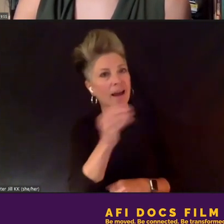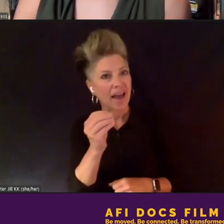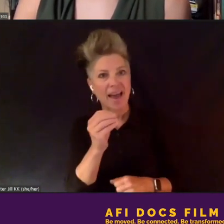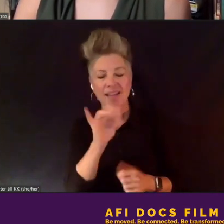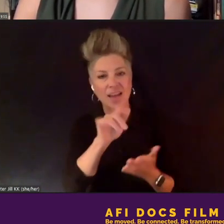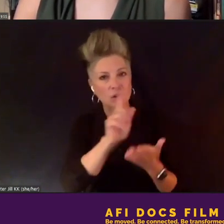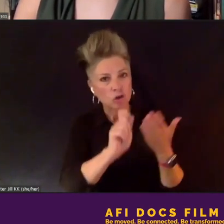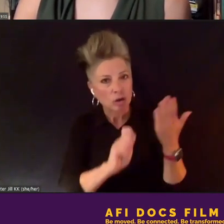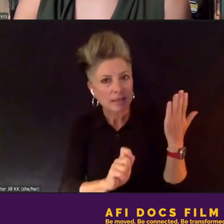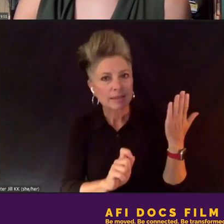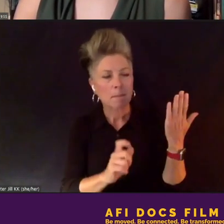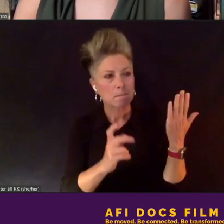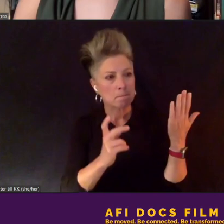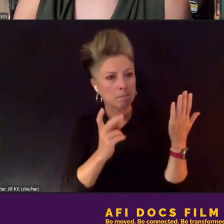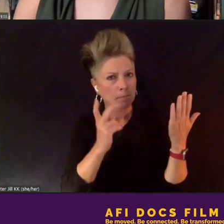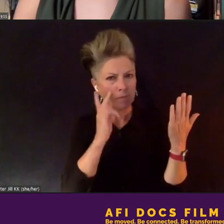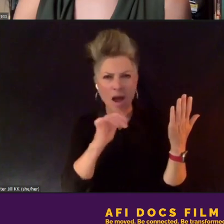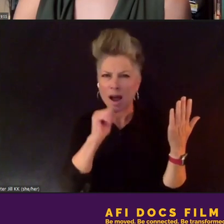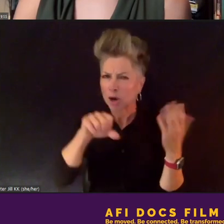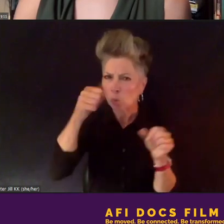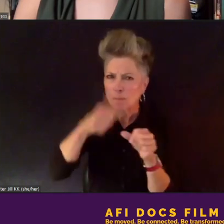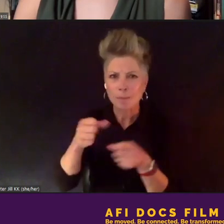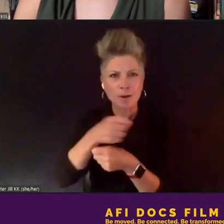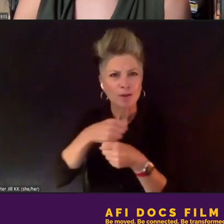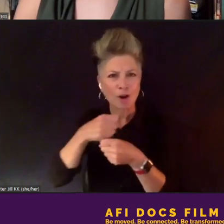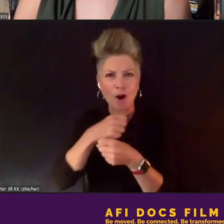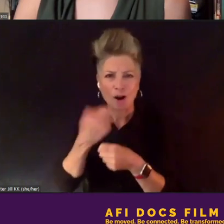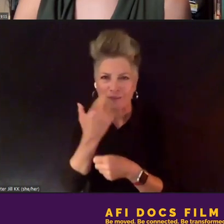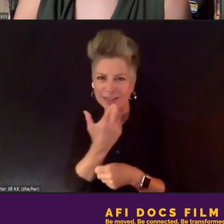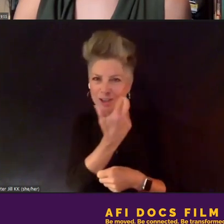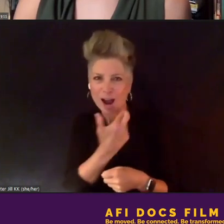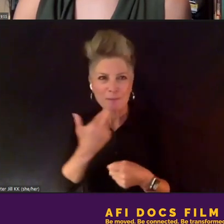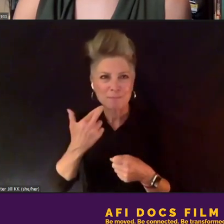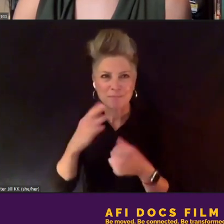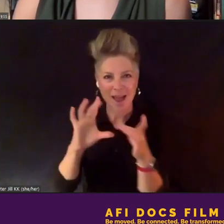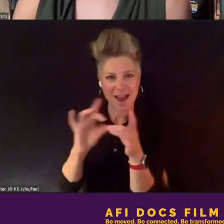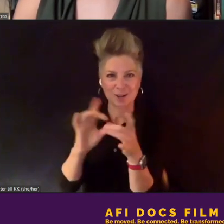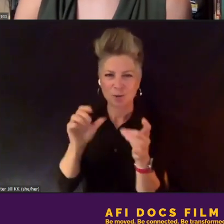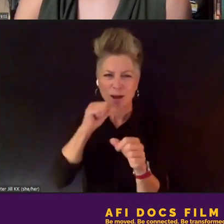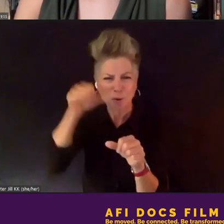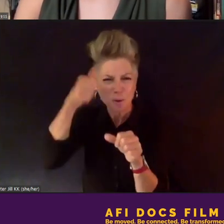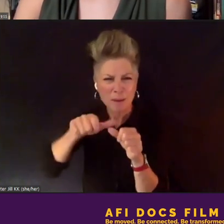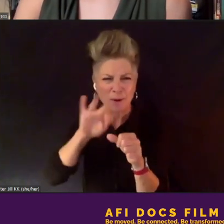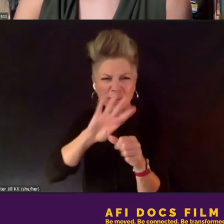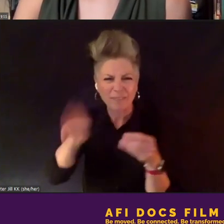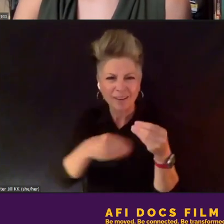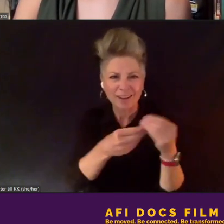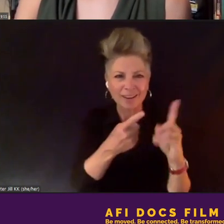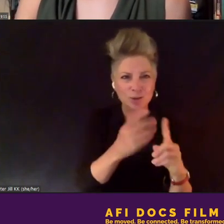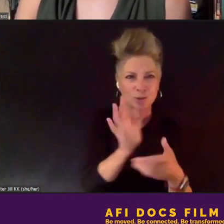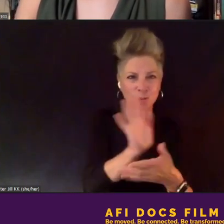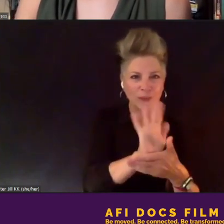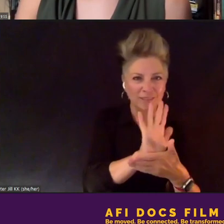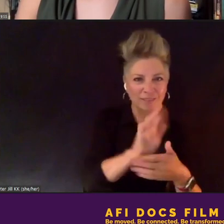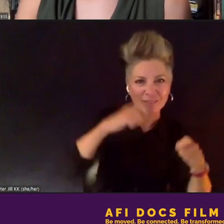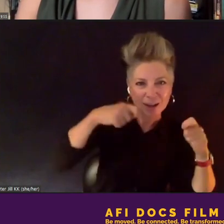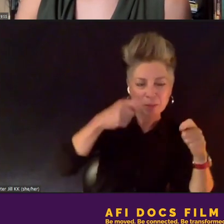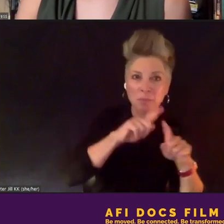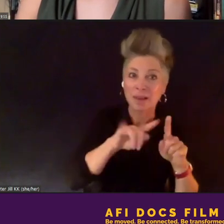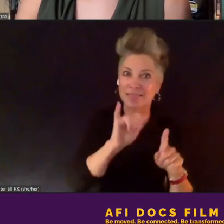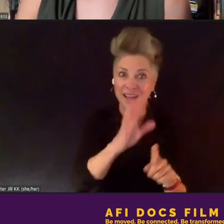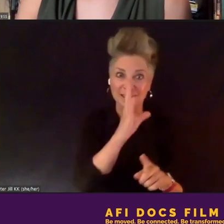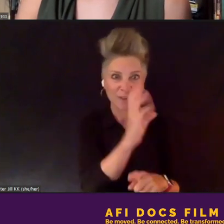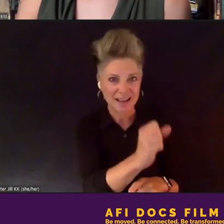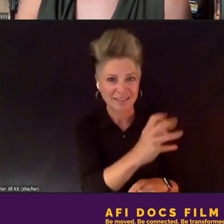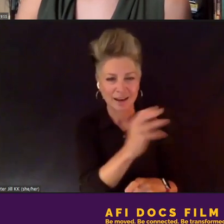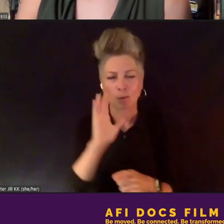recall the kind of the coffee shop anecdote. I don't know if that made it into the film, but it's really fascinating. And that's kind of a discussion we're going to have later.